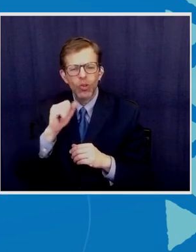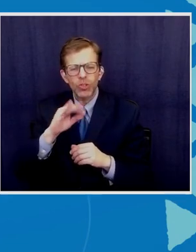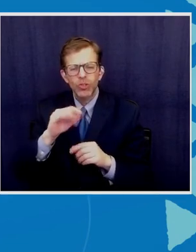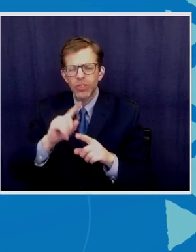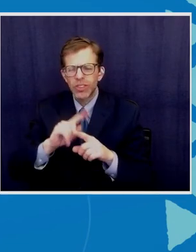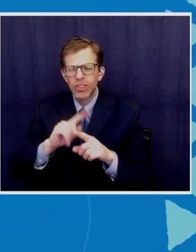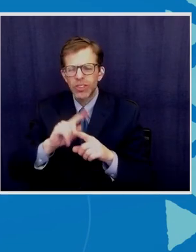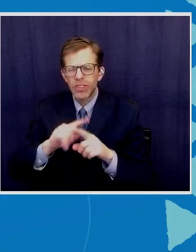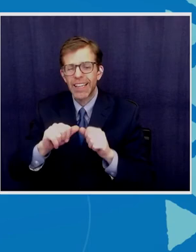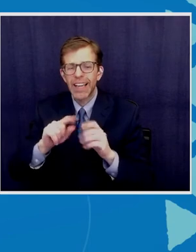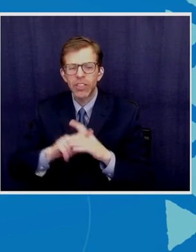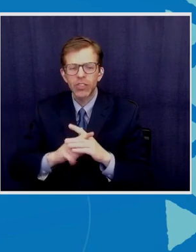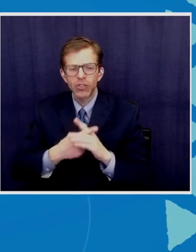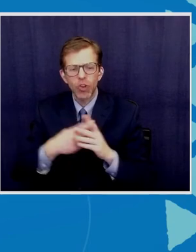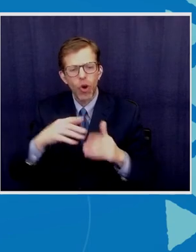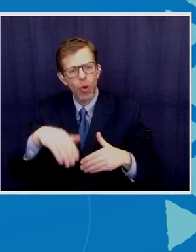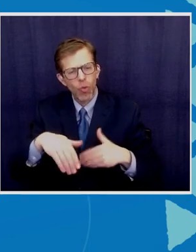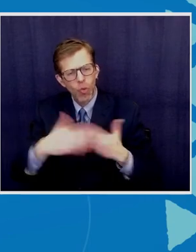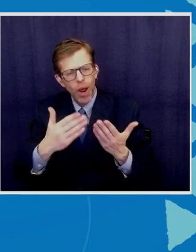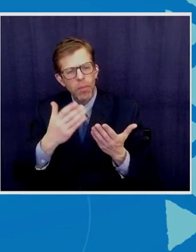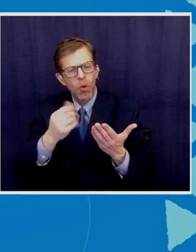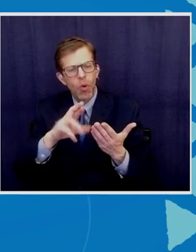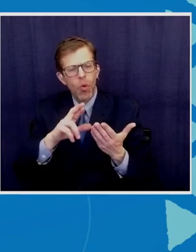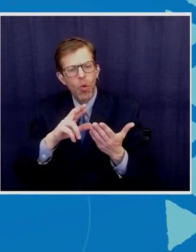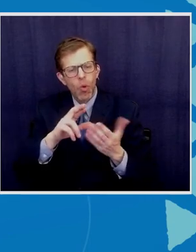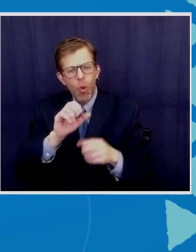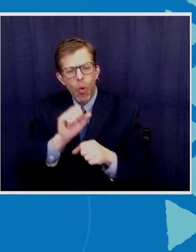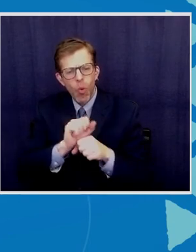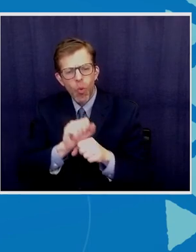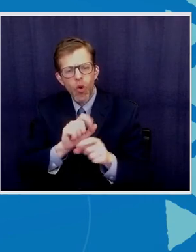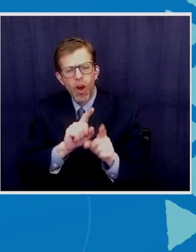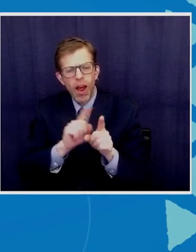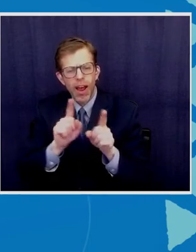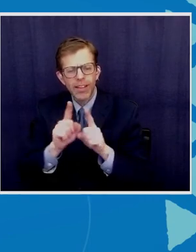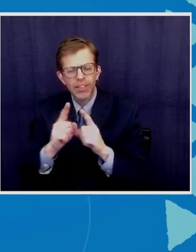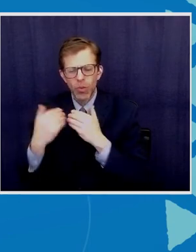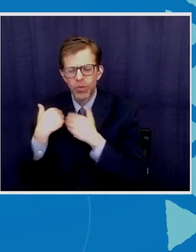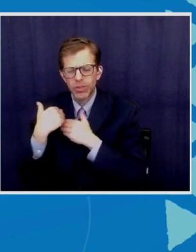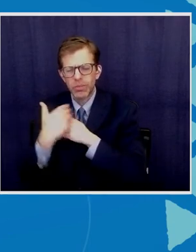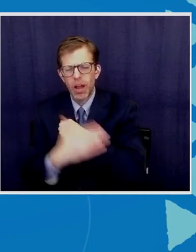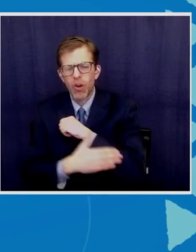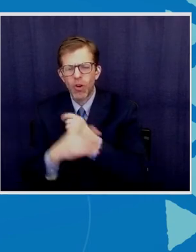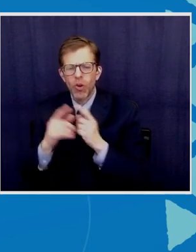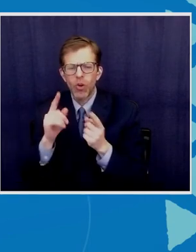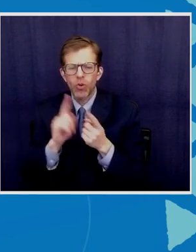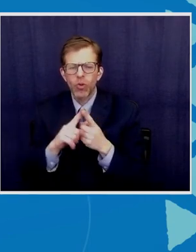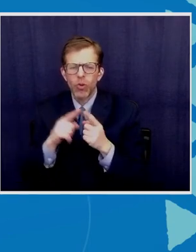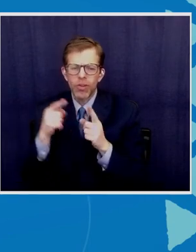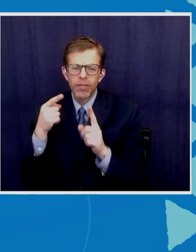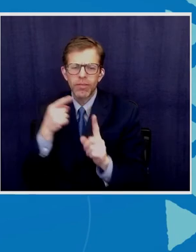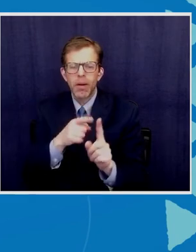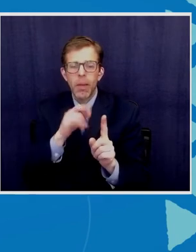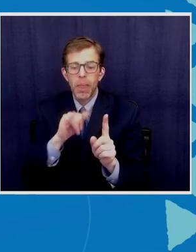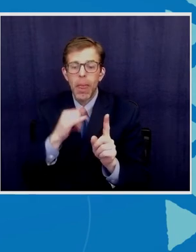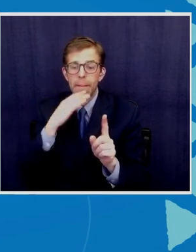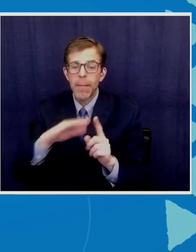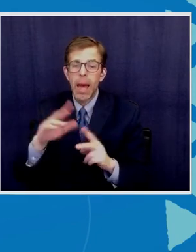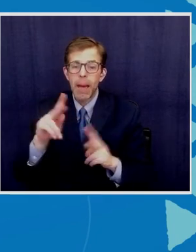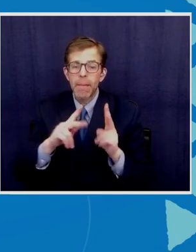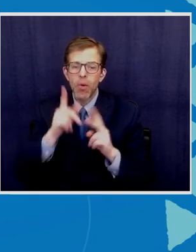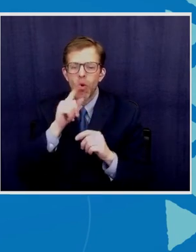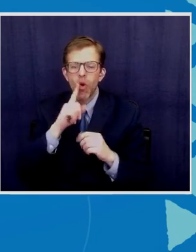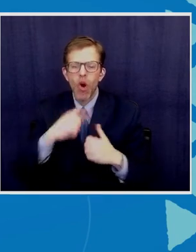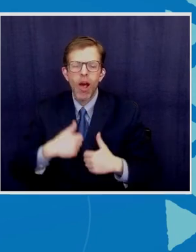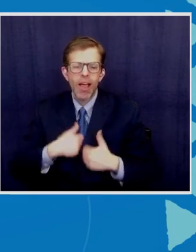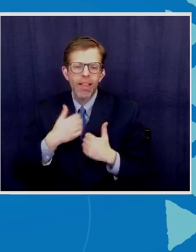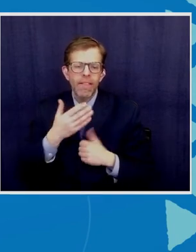recommending or working as a responsible country toward these bad guys who are living there or